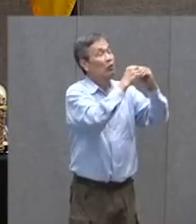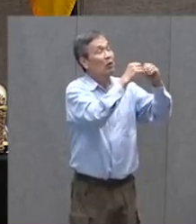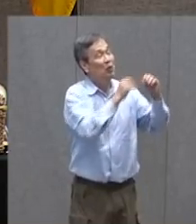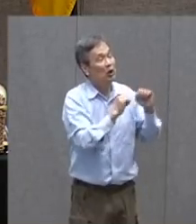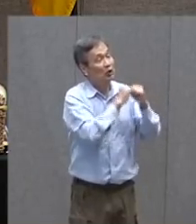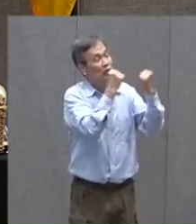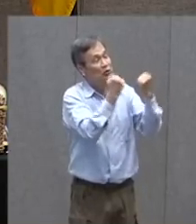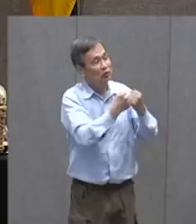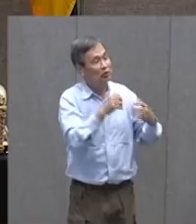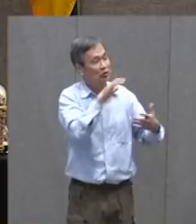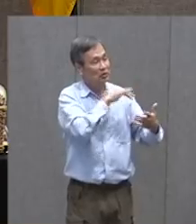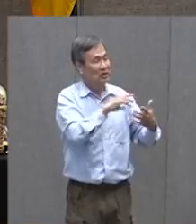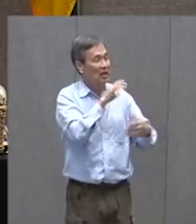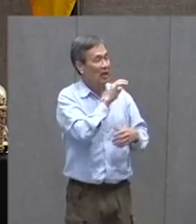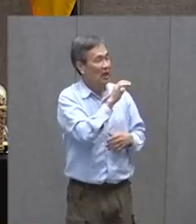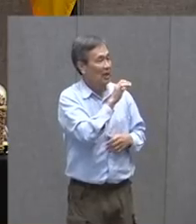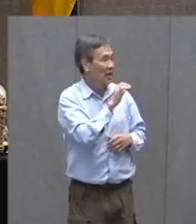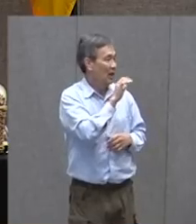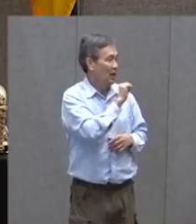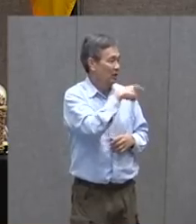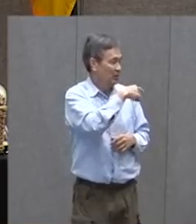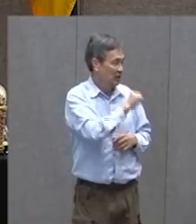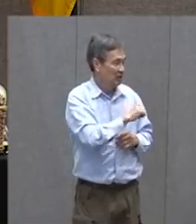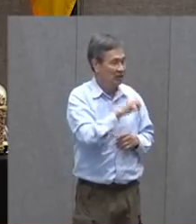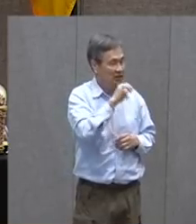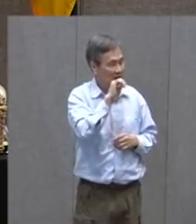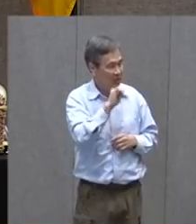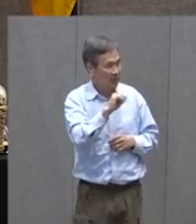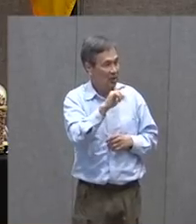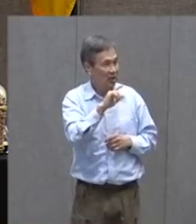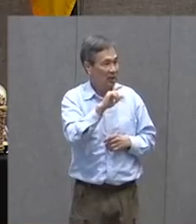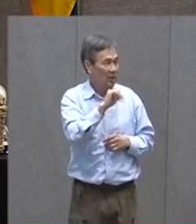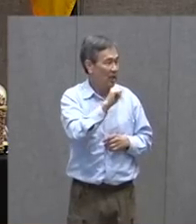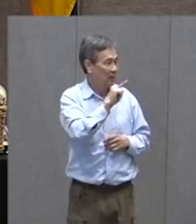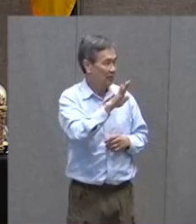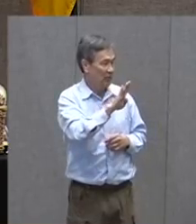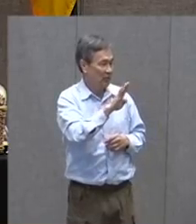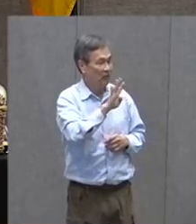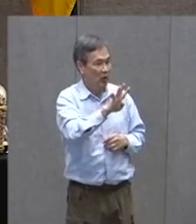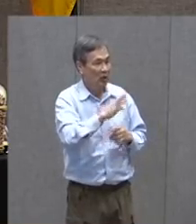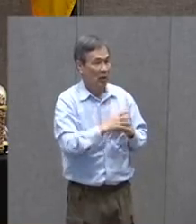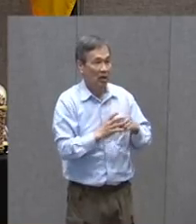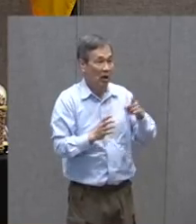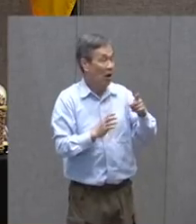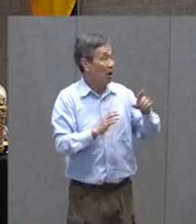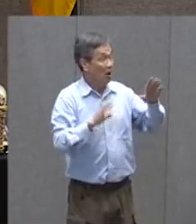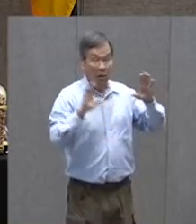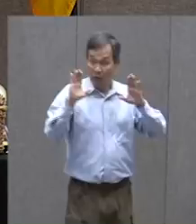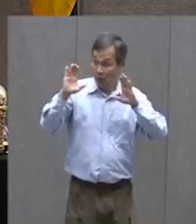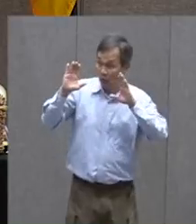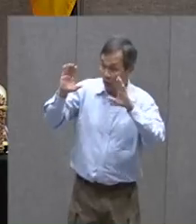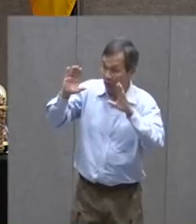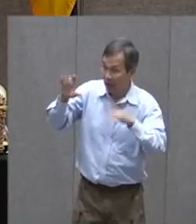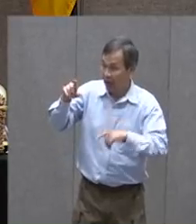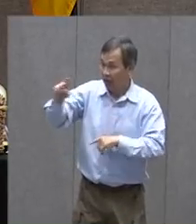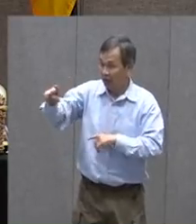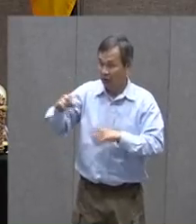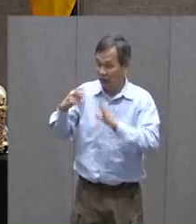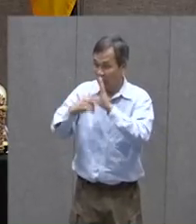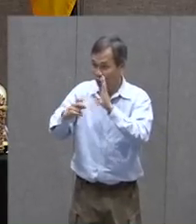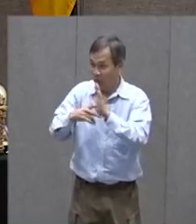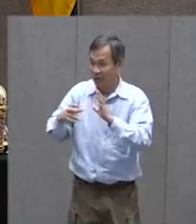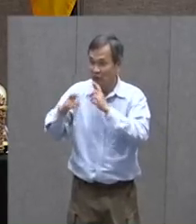to search, at APSLZ4, we'd be happy to have you follow. That'd be great. And then if you get any responses to your book and